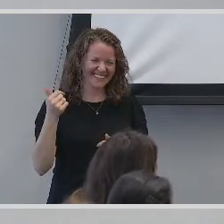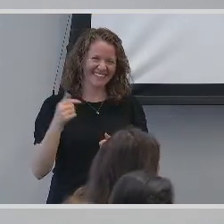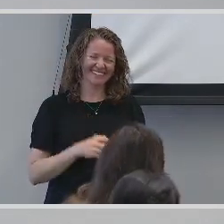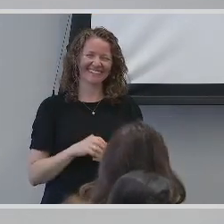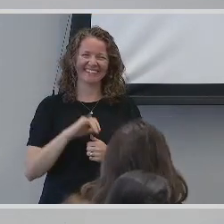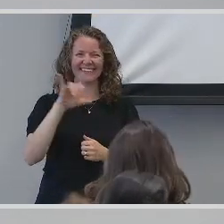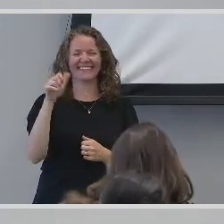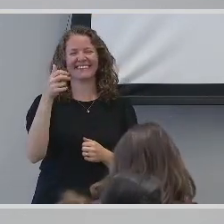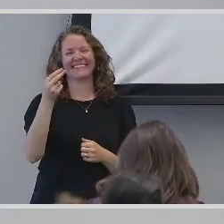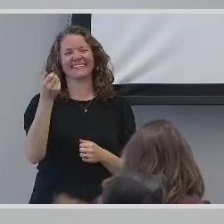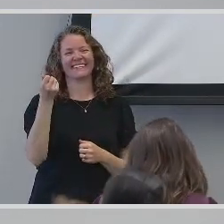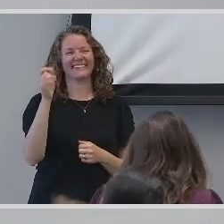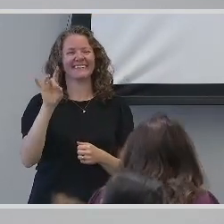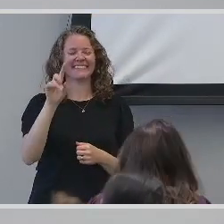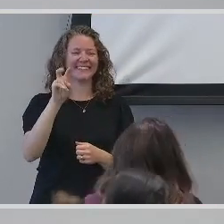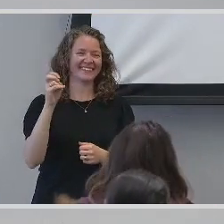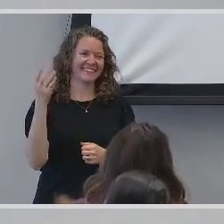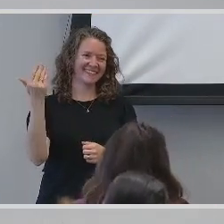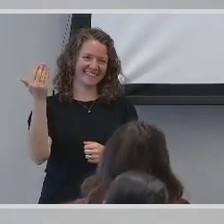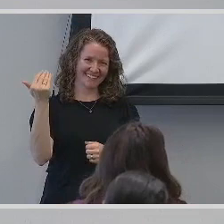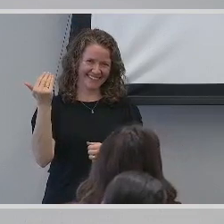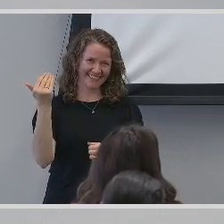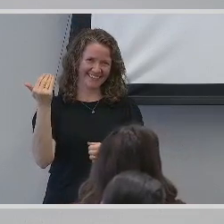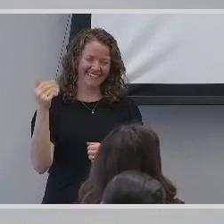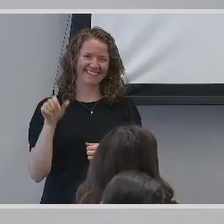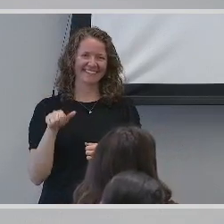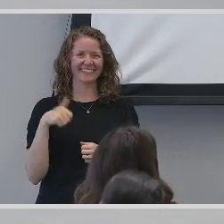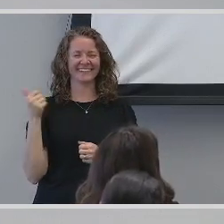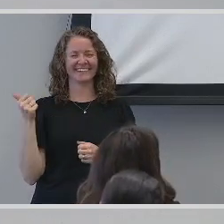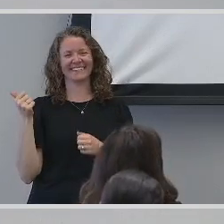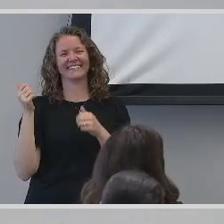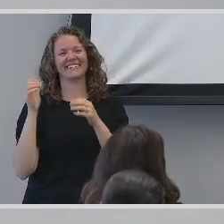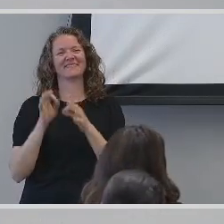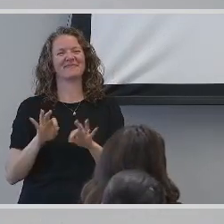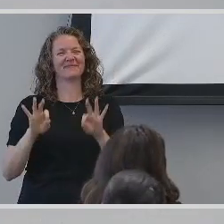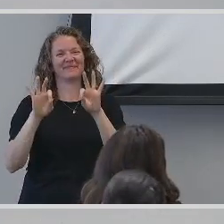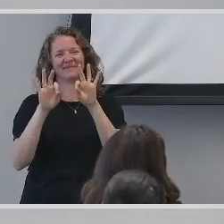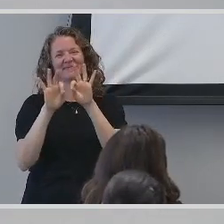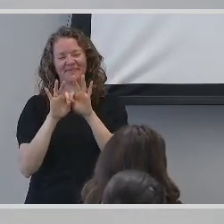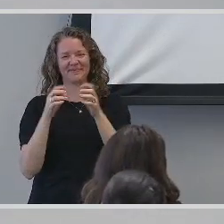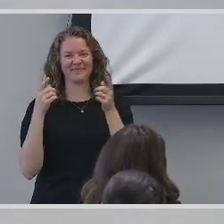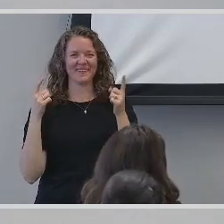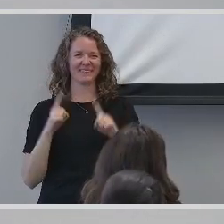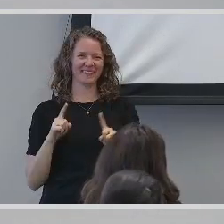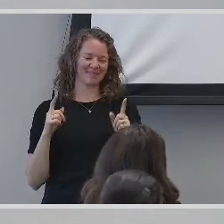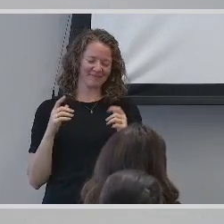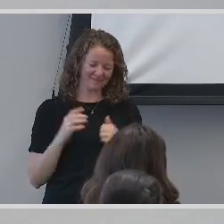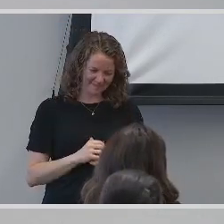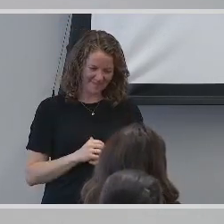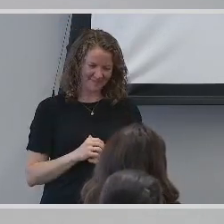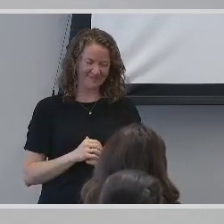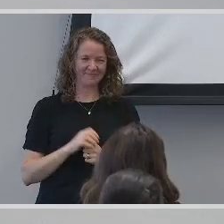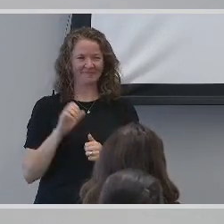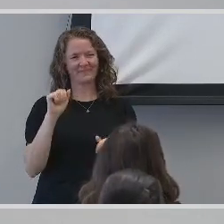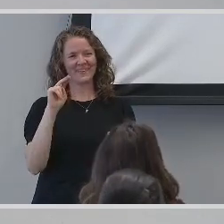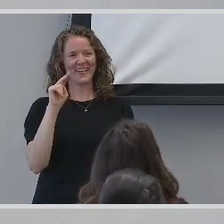January 18, 2015 that another significant event unfolded. Andrew November